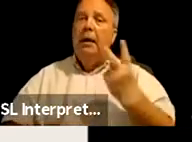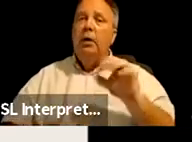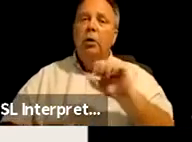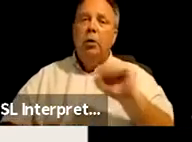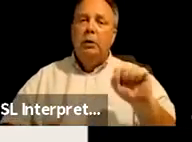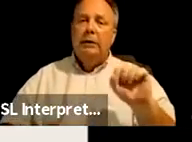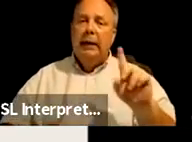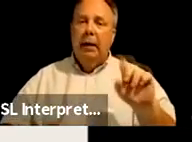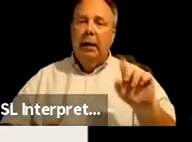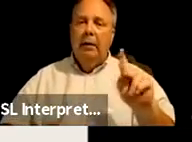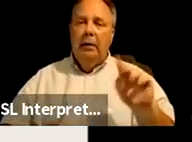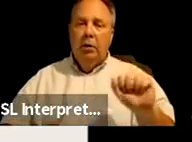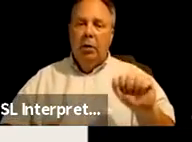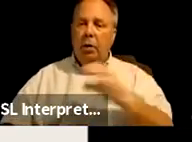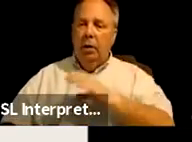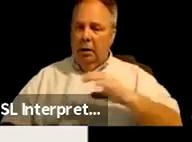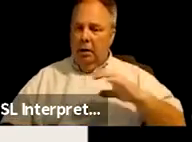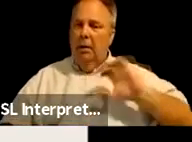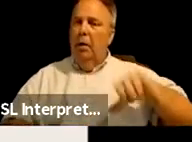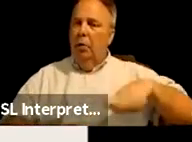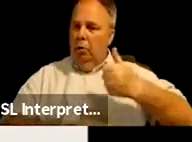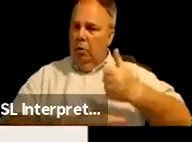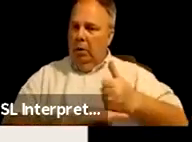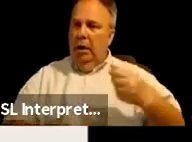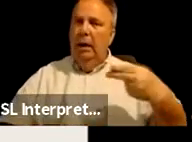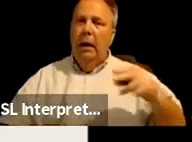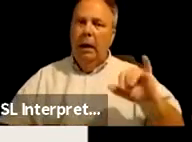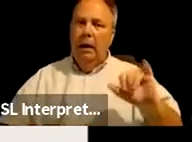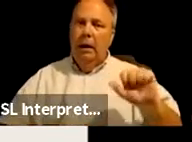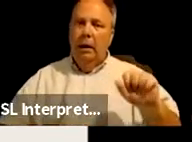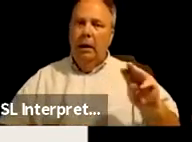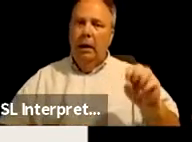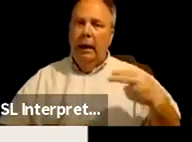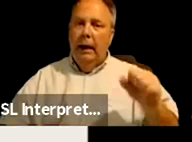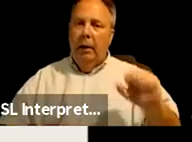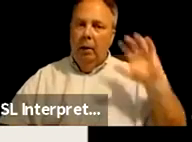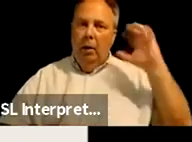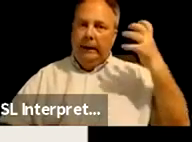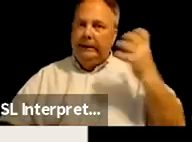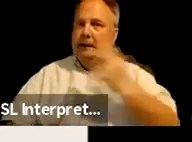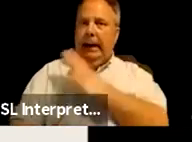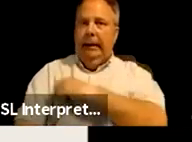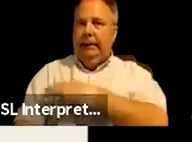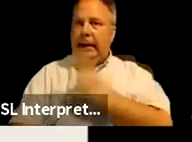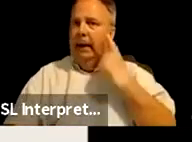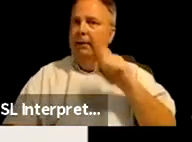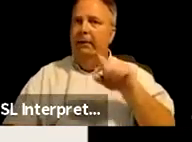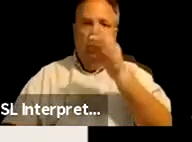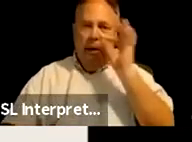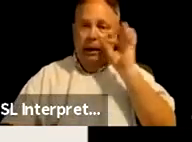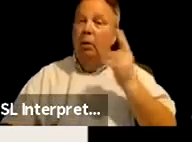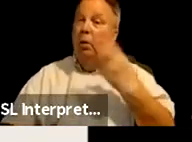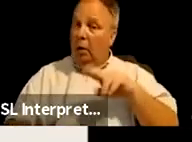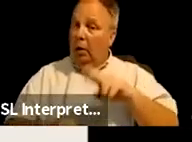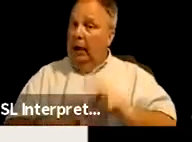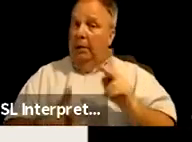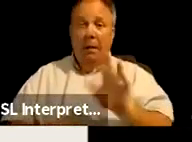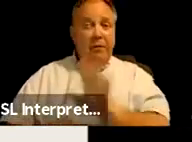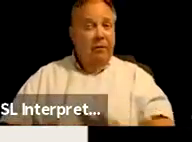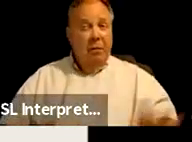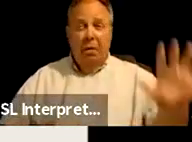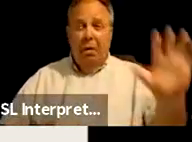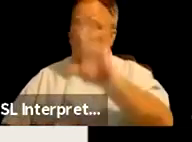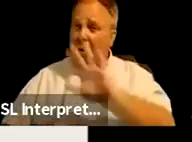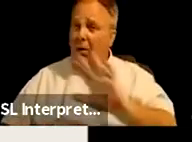congressmen created the federally funded Hiawatha insane asylum for Indians, where native people from across the country